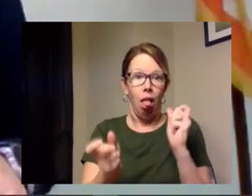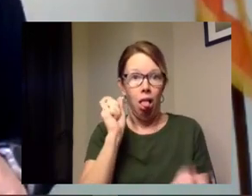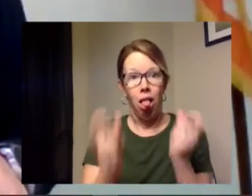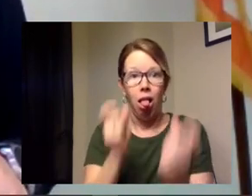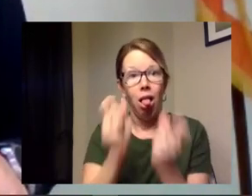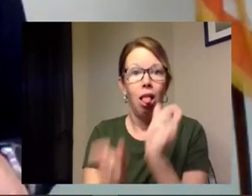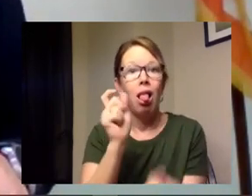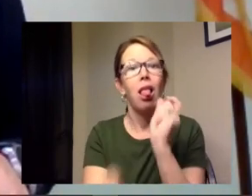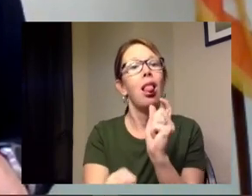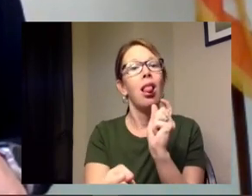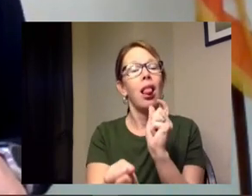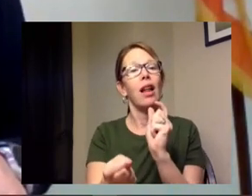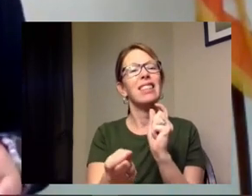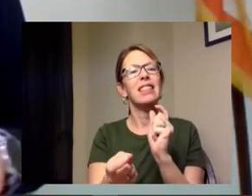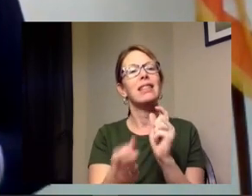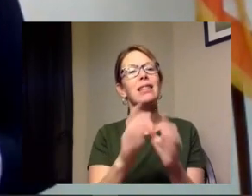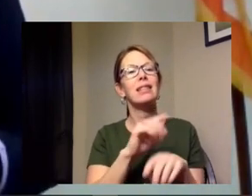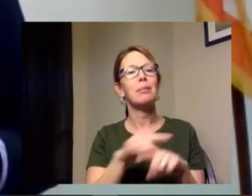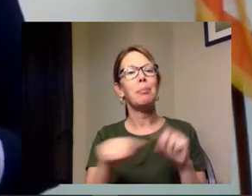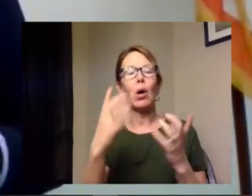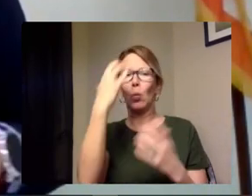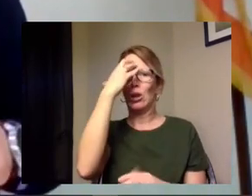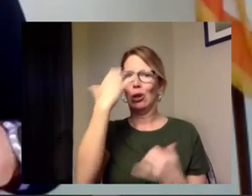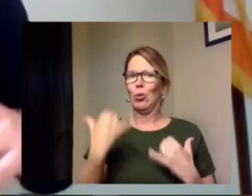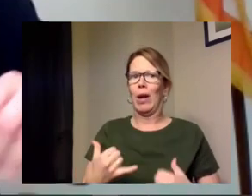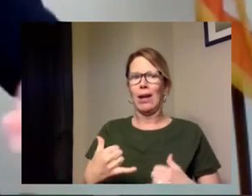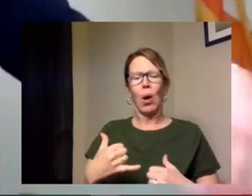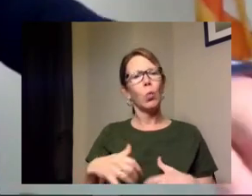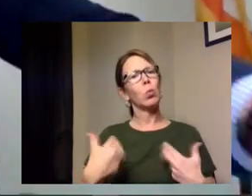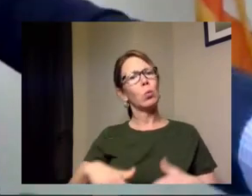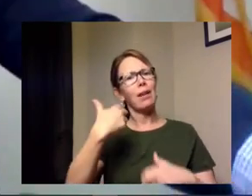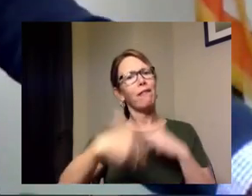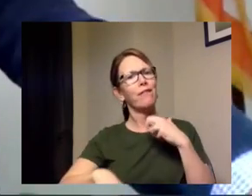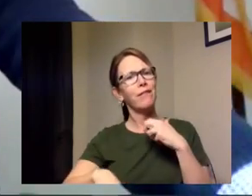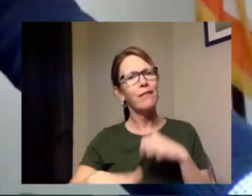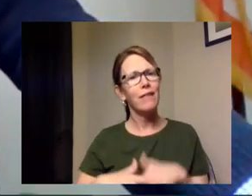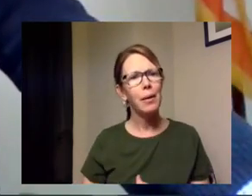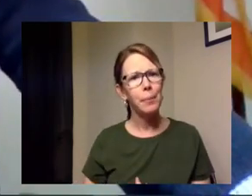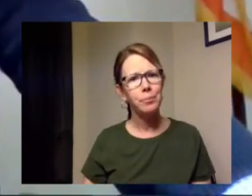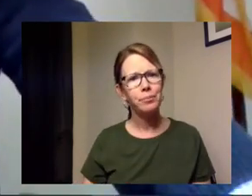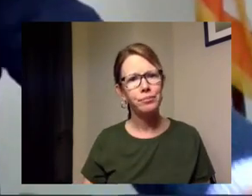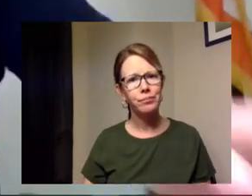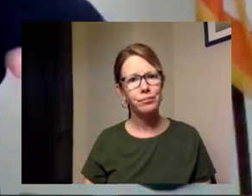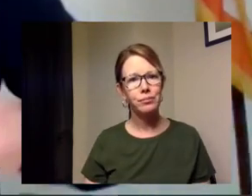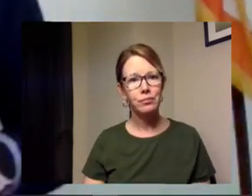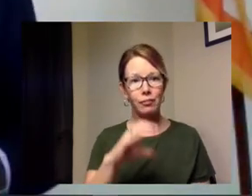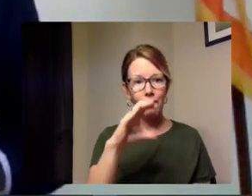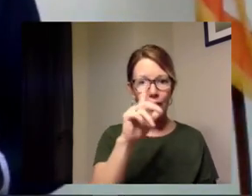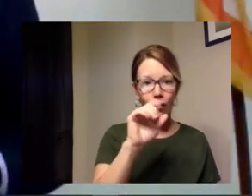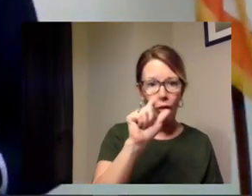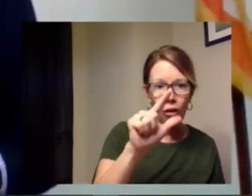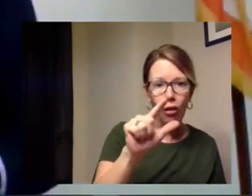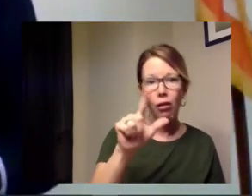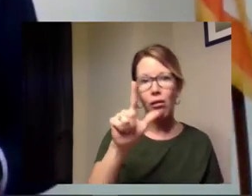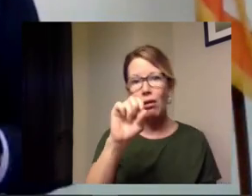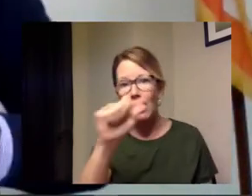are uh uh facing tough times ahead of us colin or lisa is there anything you would like to add to that